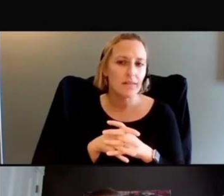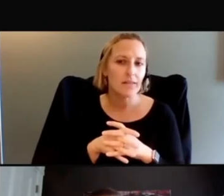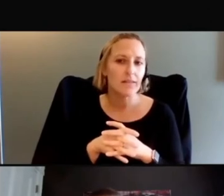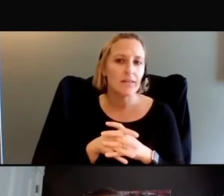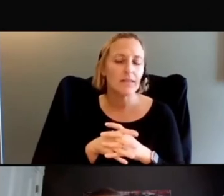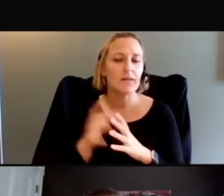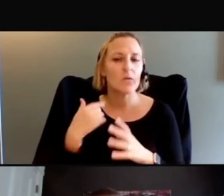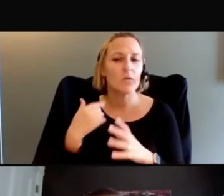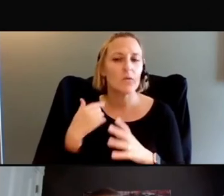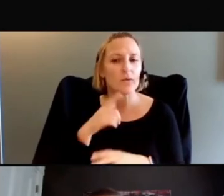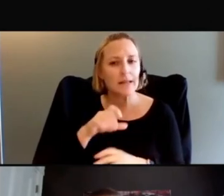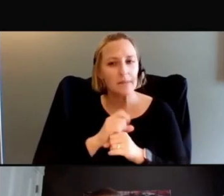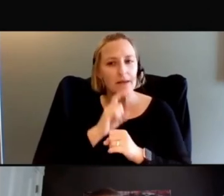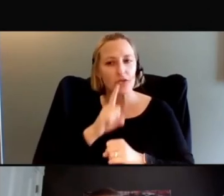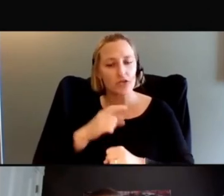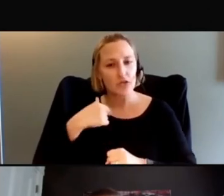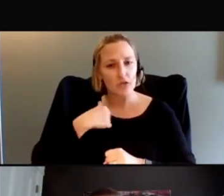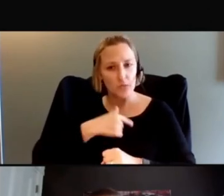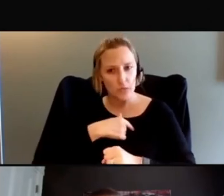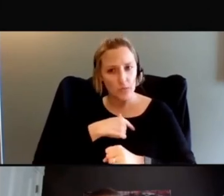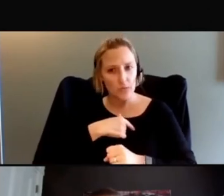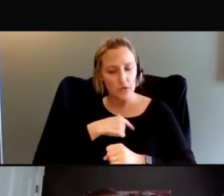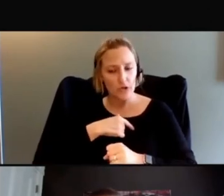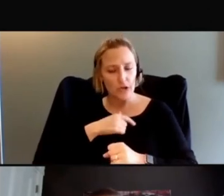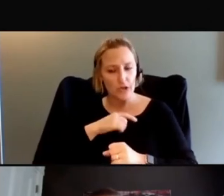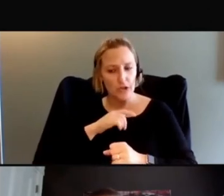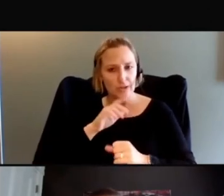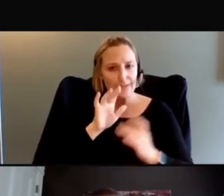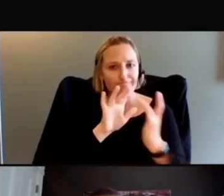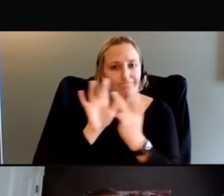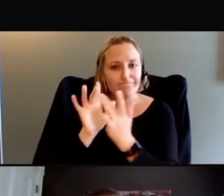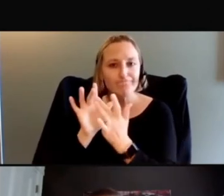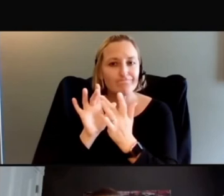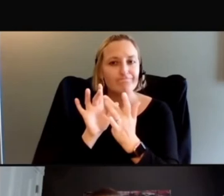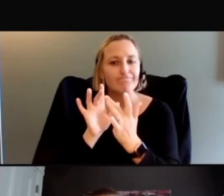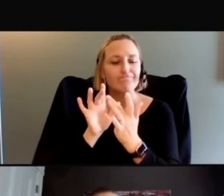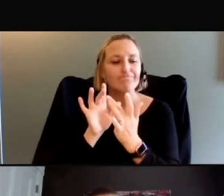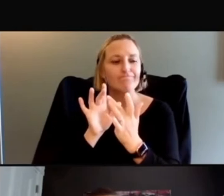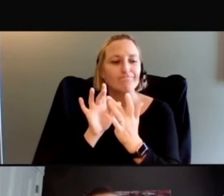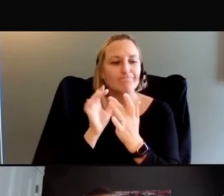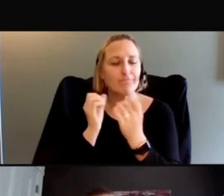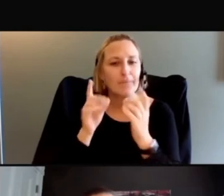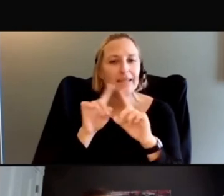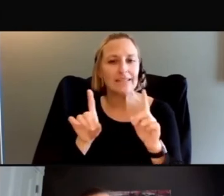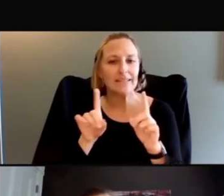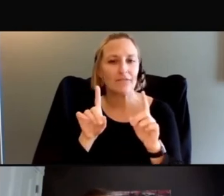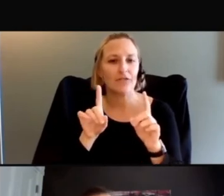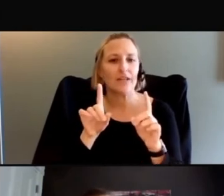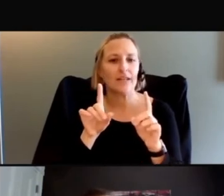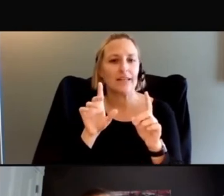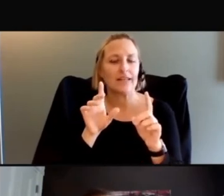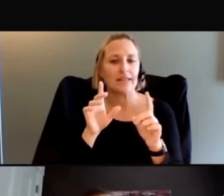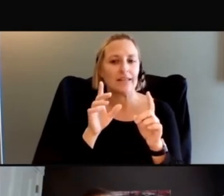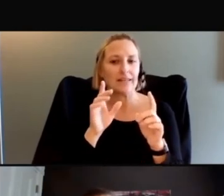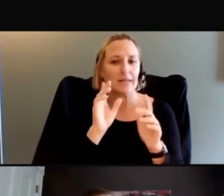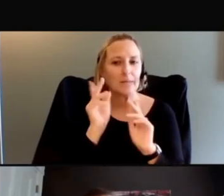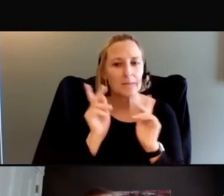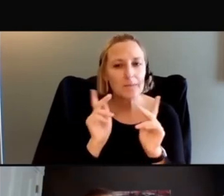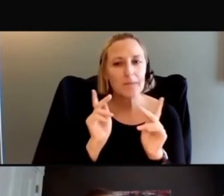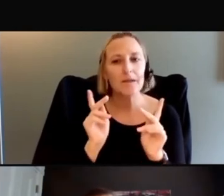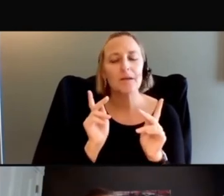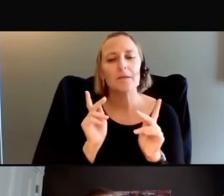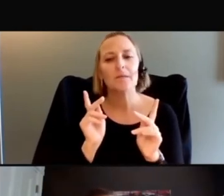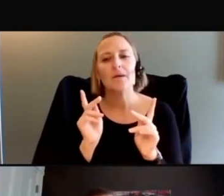make sure that we're resonating and reaching different audiences in a virtual environment, like the, in considering the digital